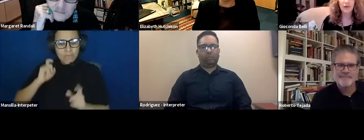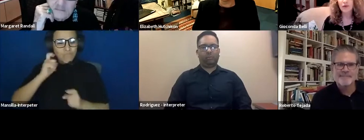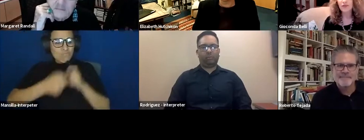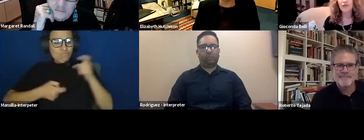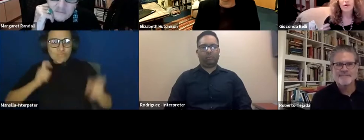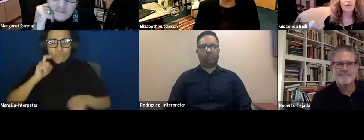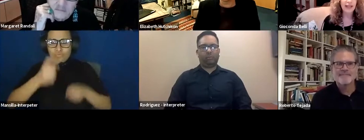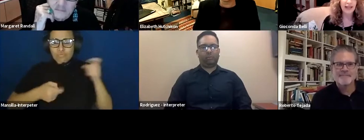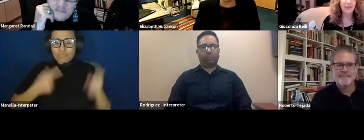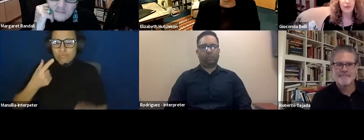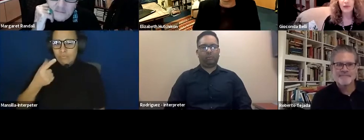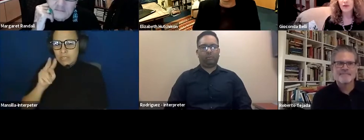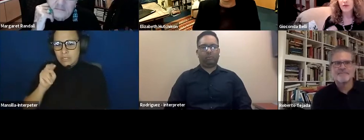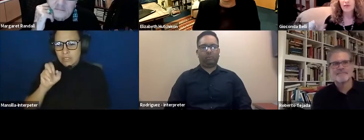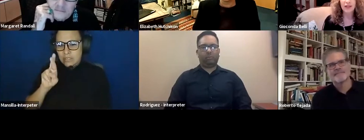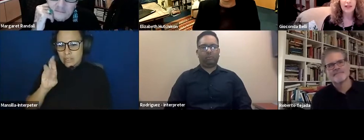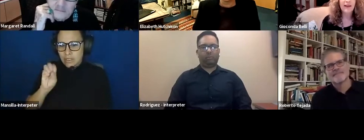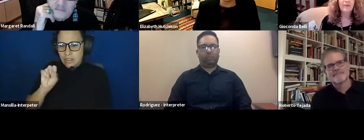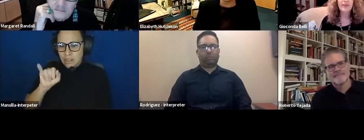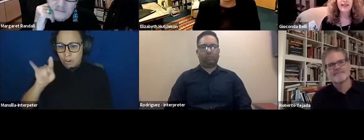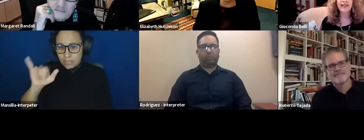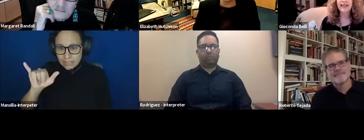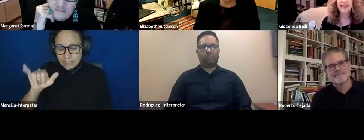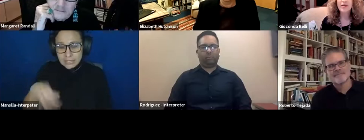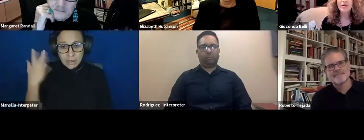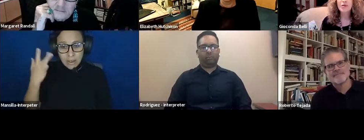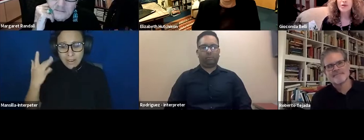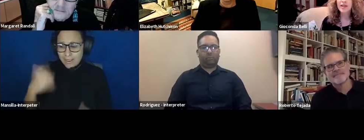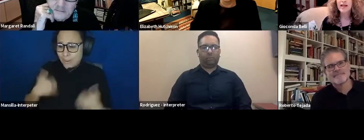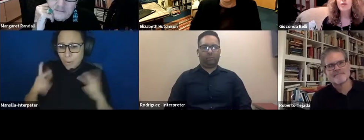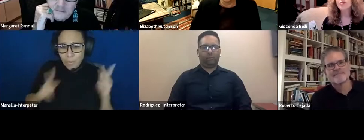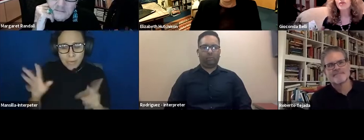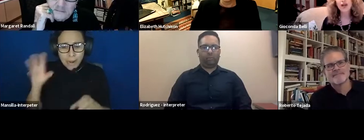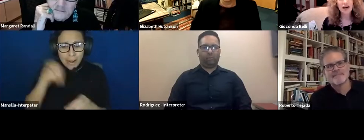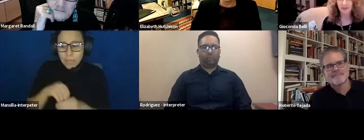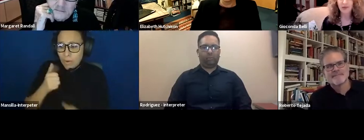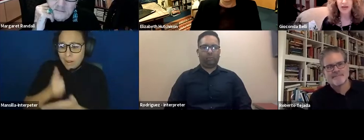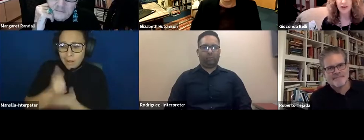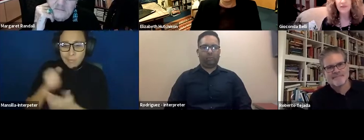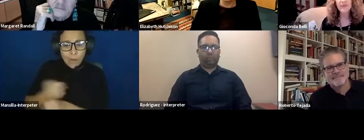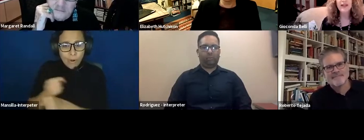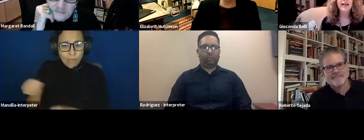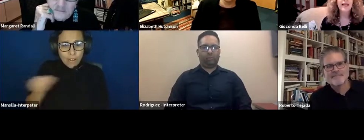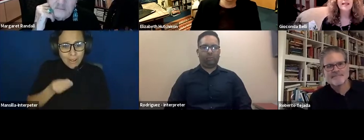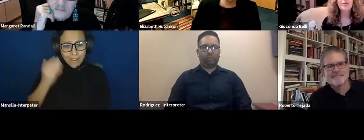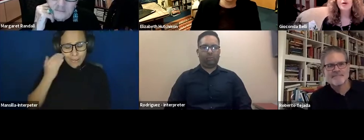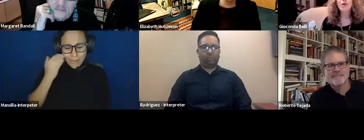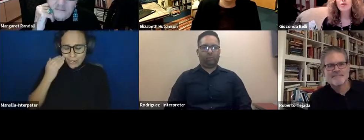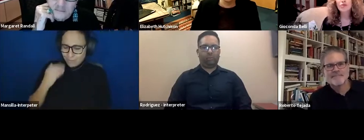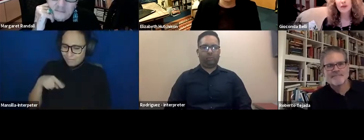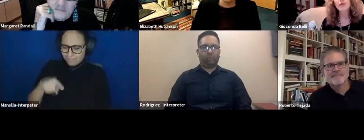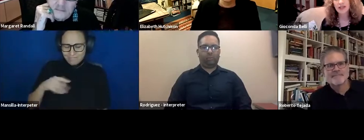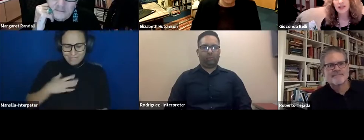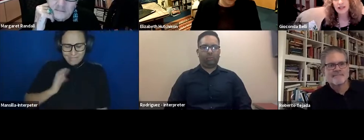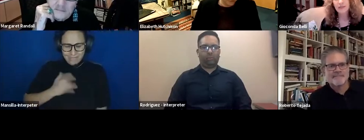young people got involved, they came to pick coffee. The Nicaraguan revolution had a lot of charm, really, no? And I think we